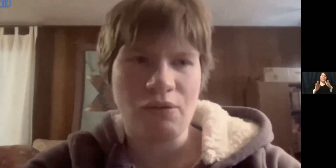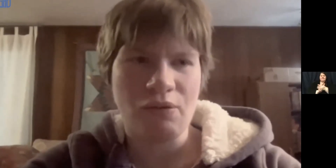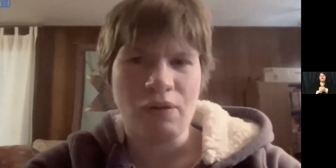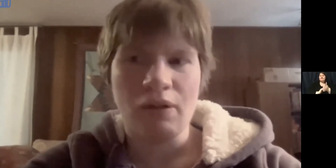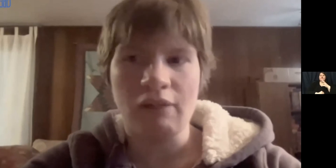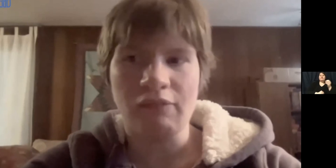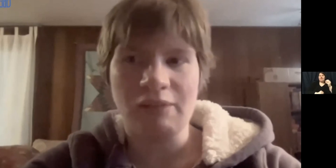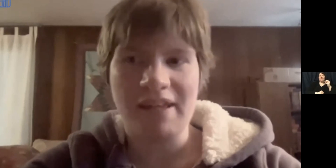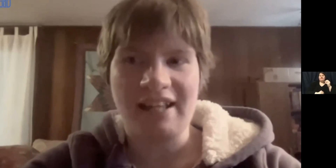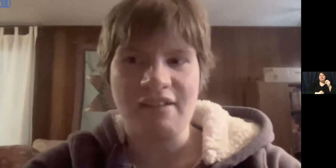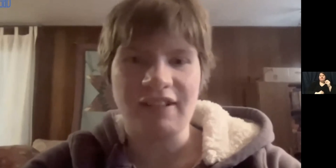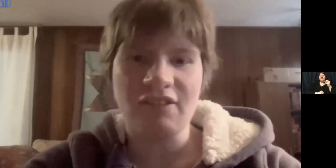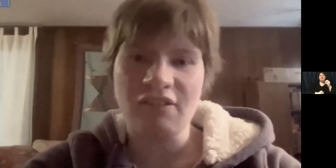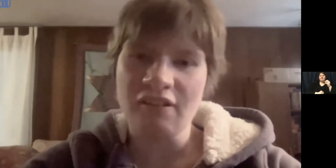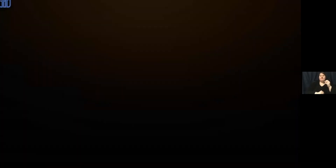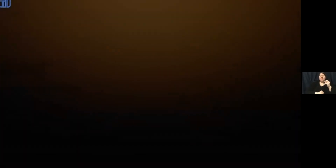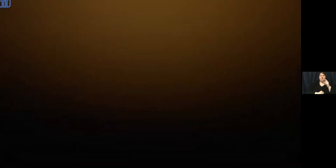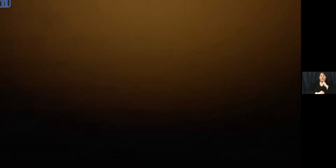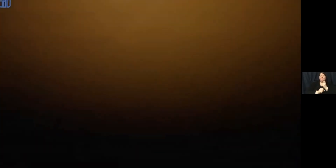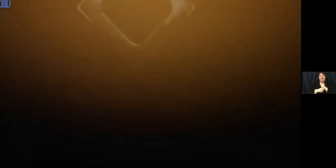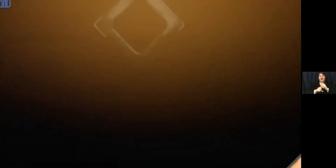to really make a difference.